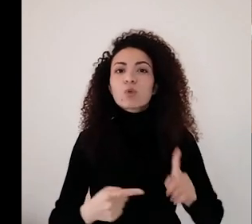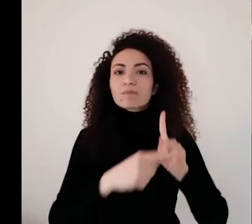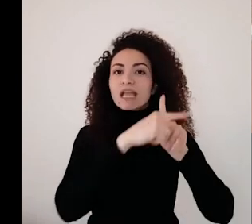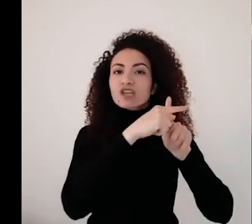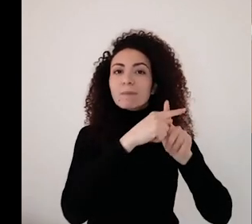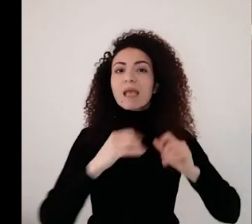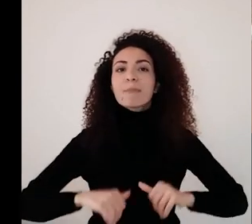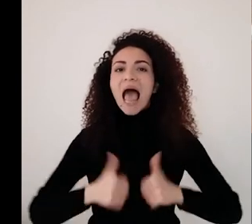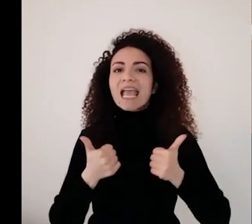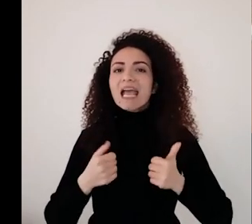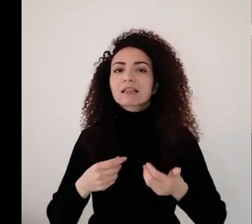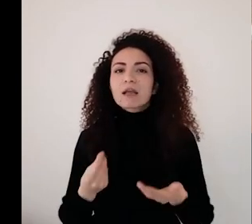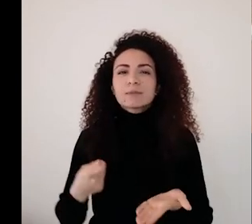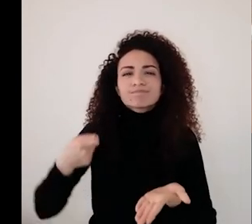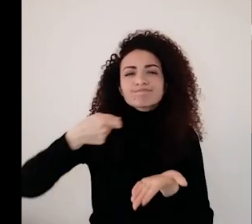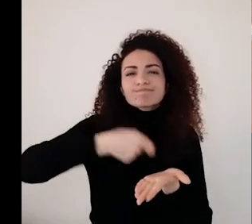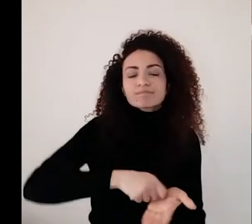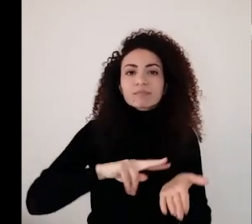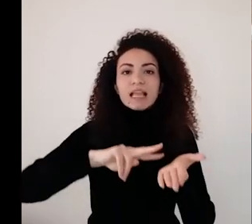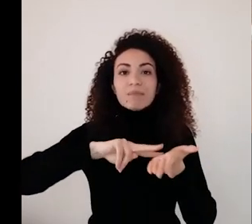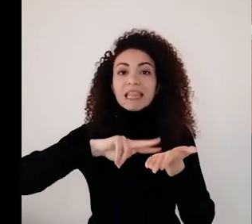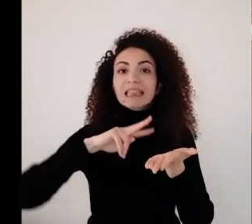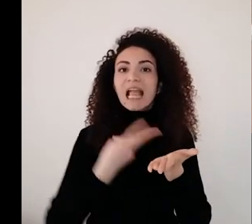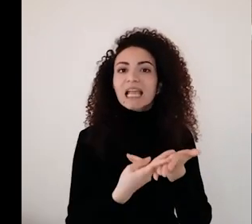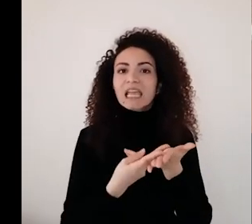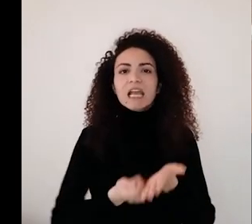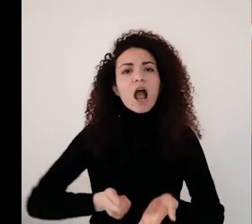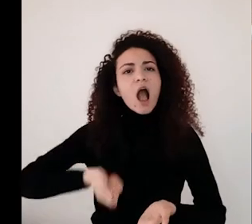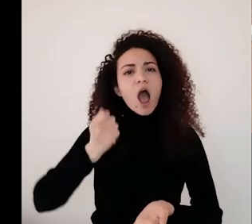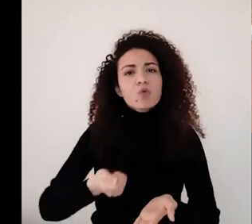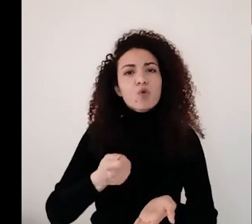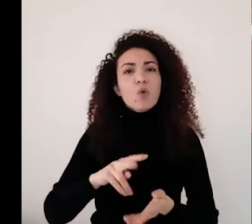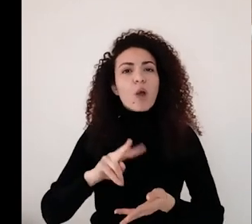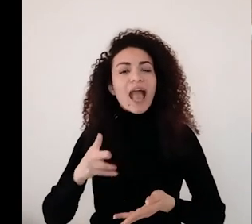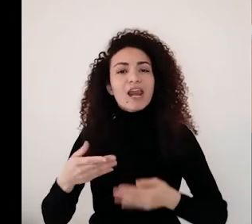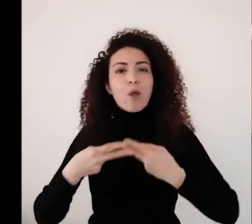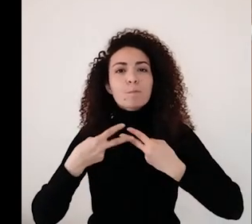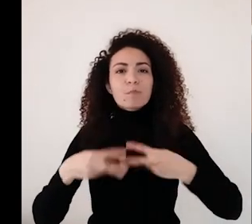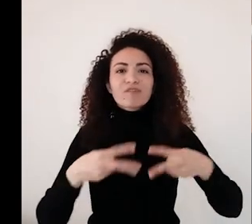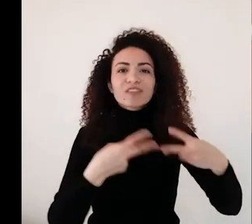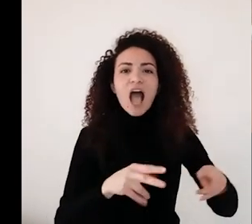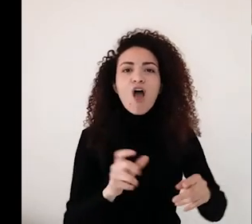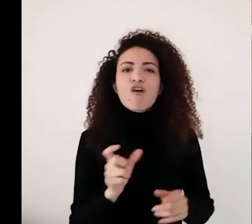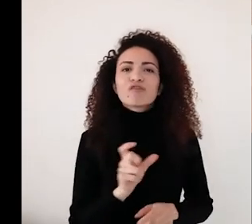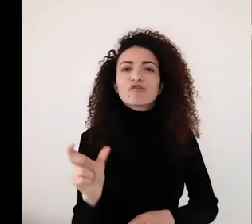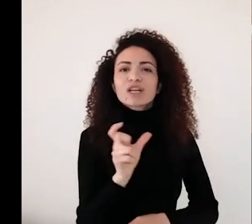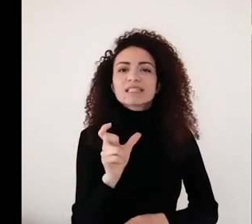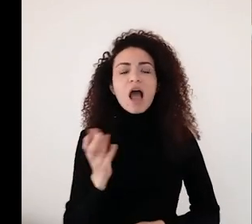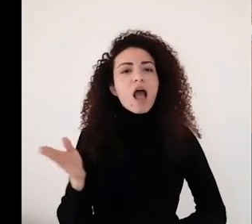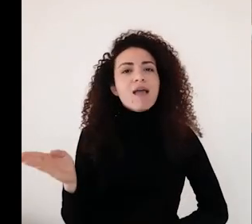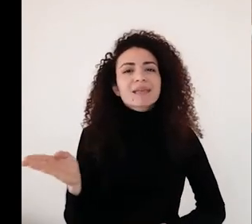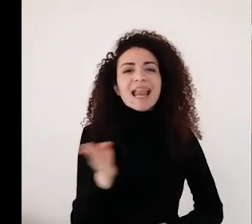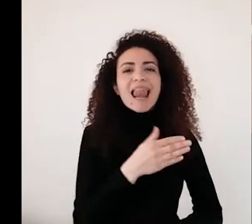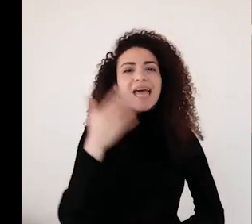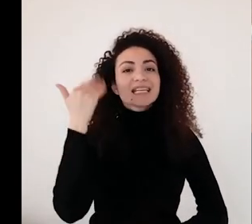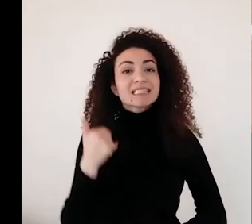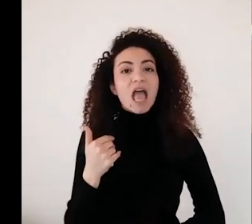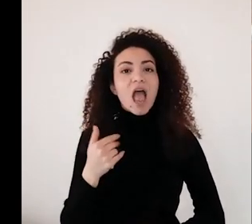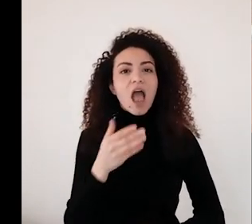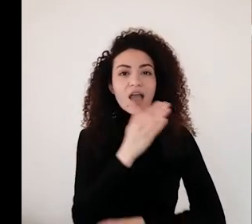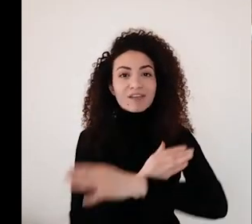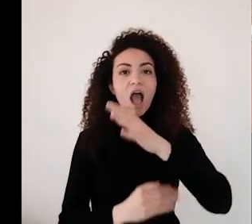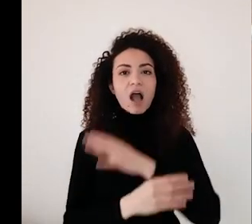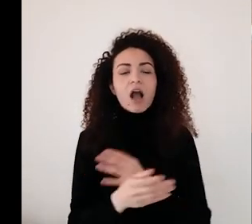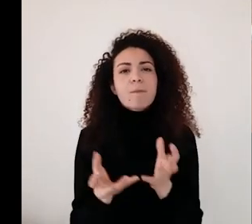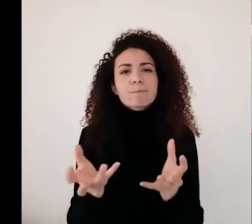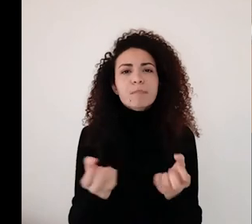to create change, change laws and create opportunities so that all disabled women have their rights. So